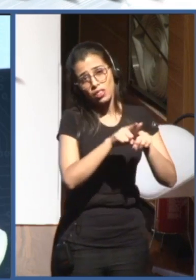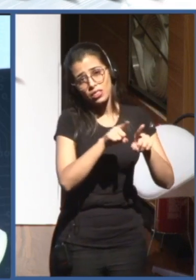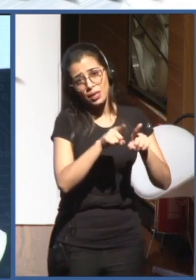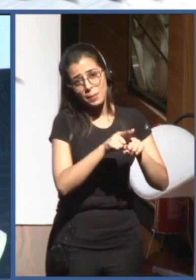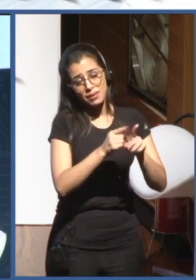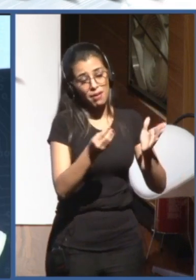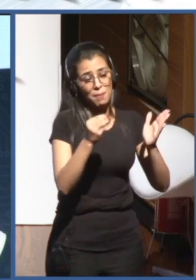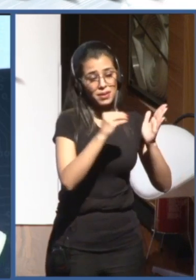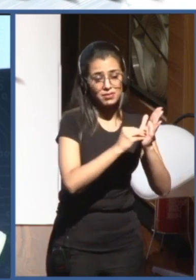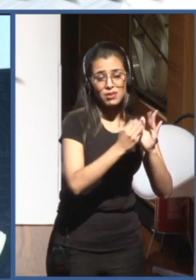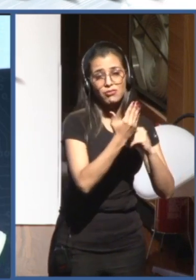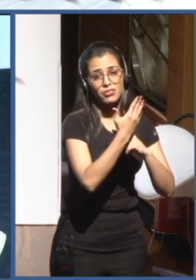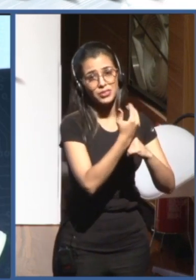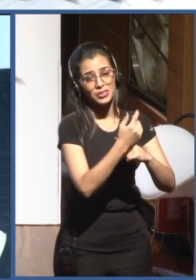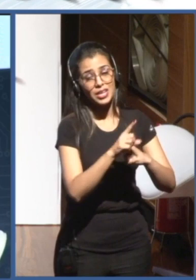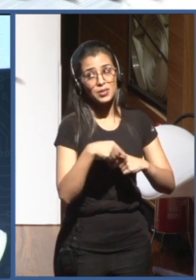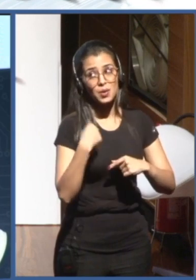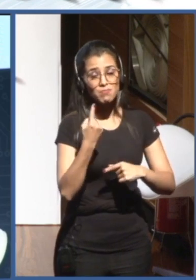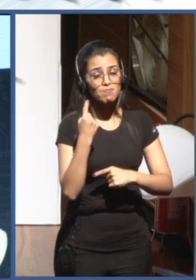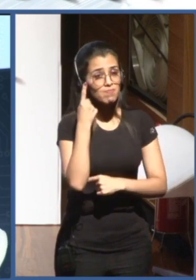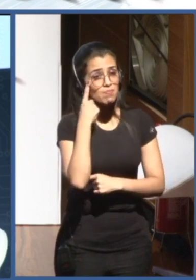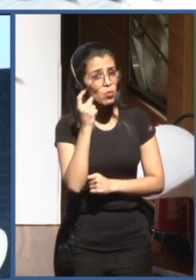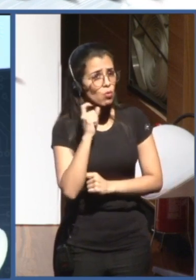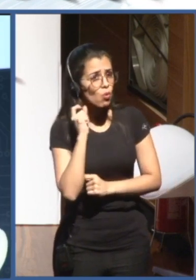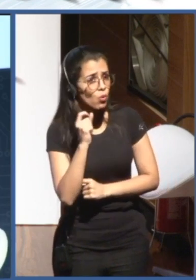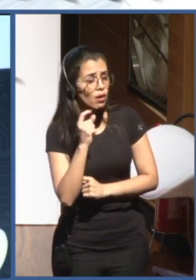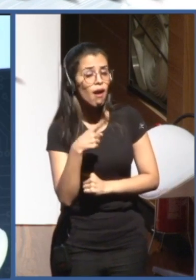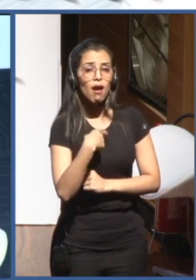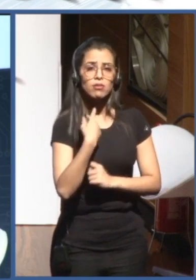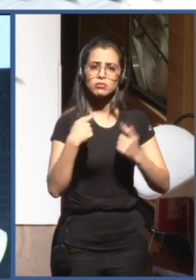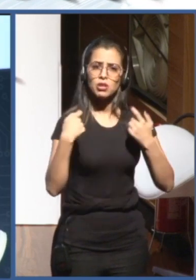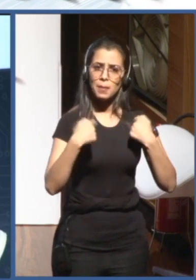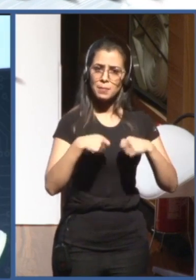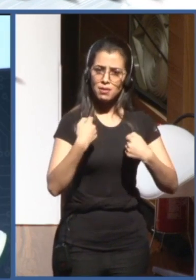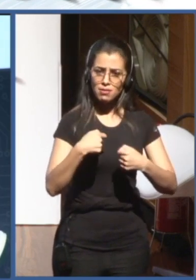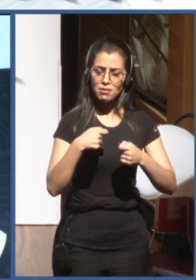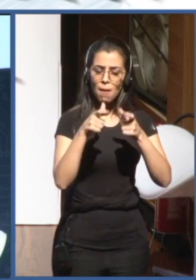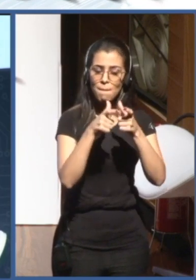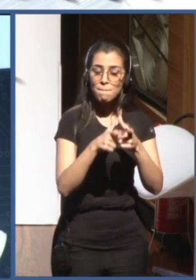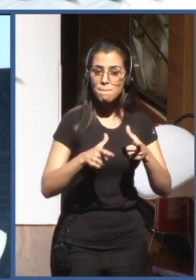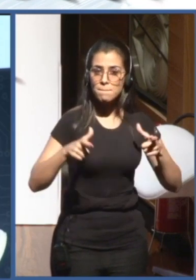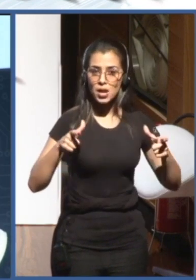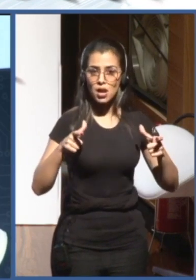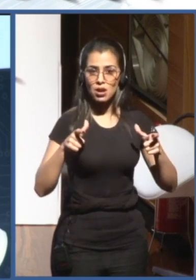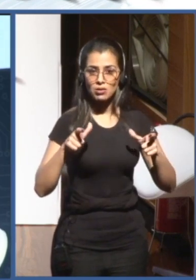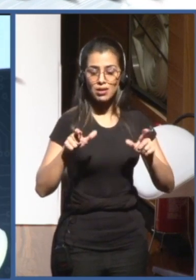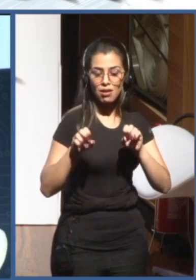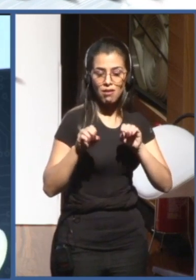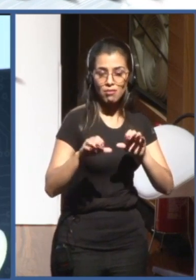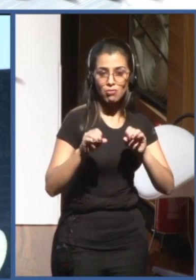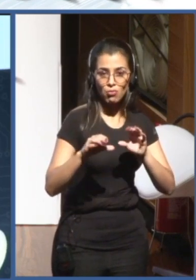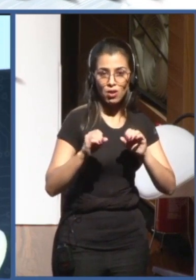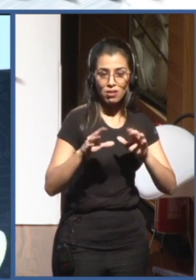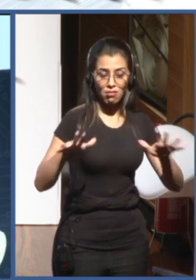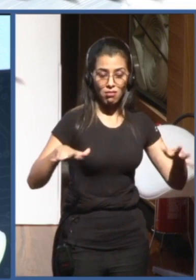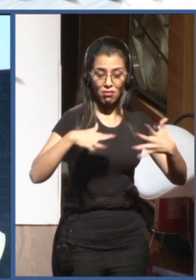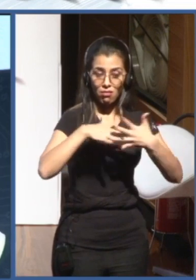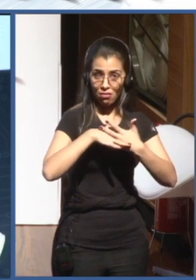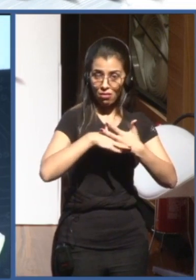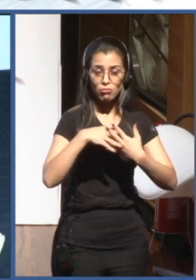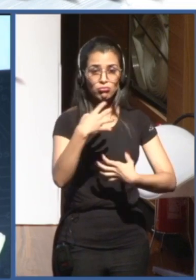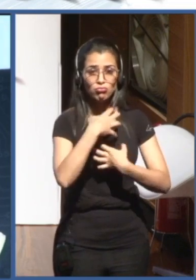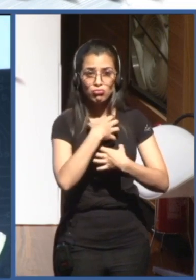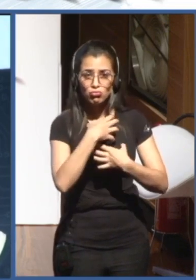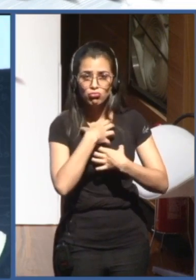to think that we need more educational education about the transformations that are being generated,